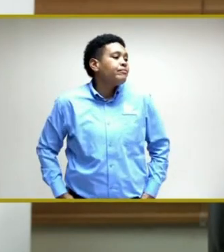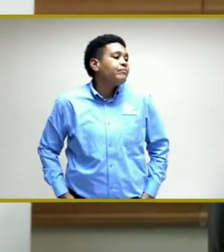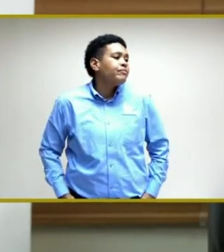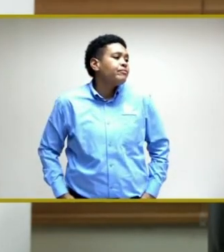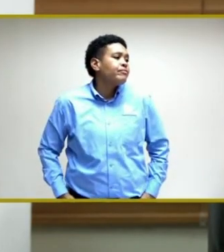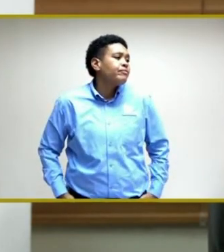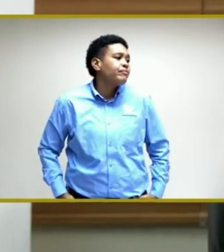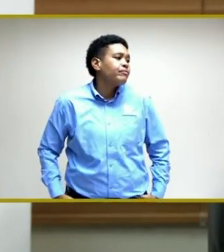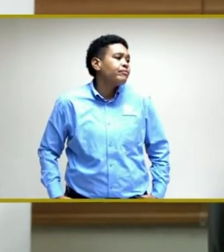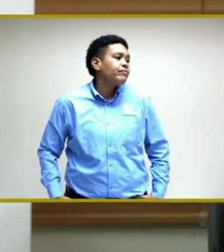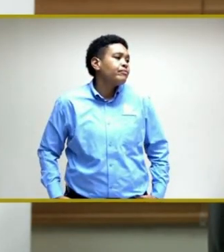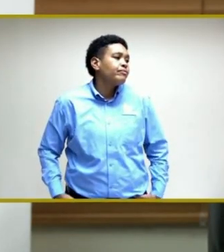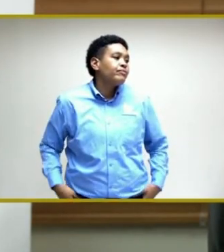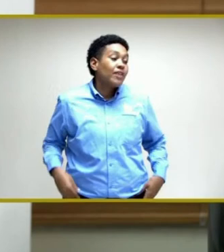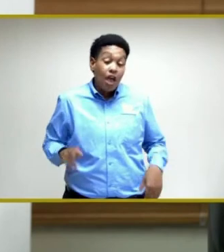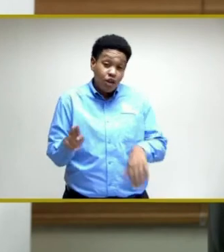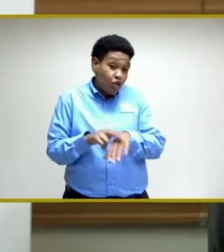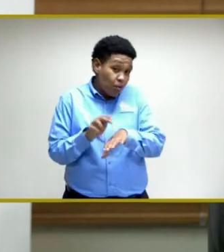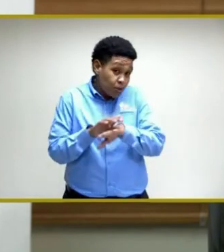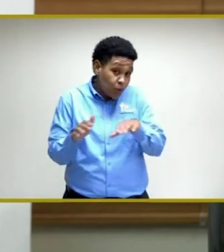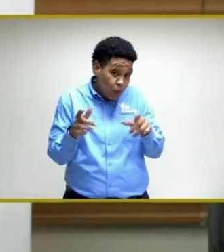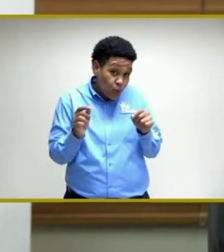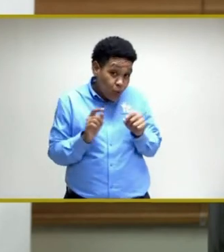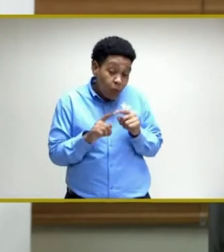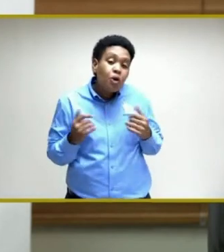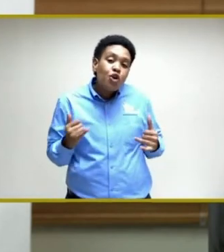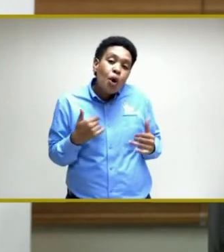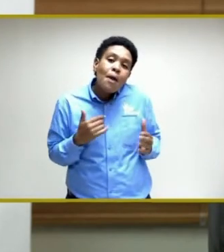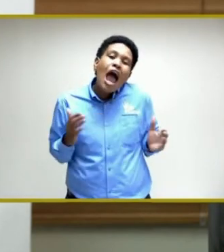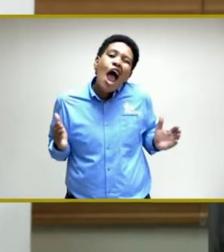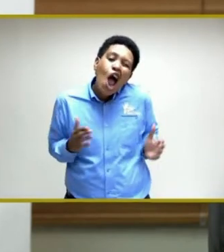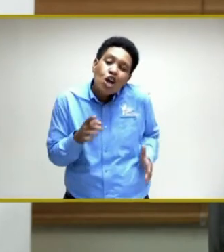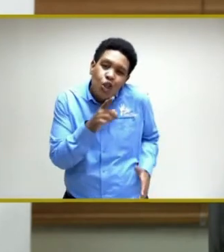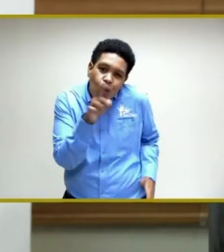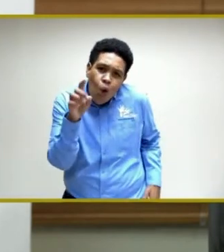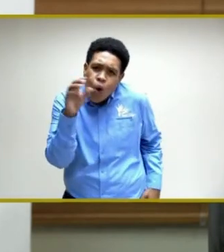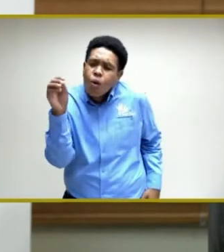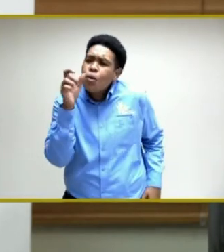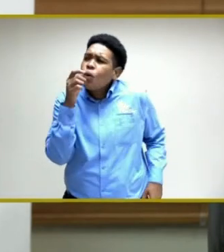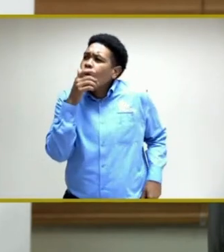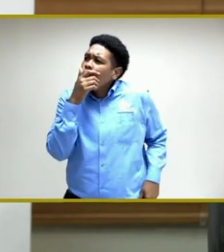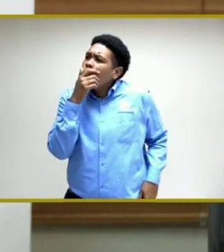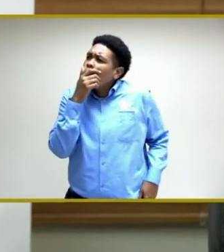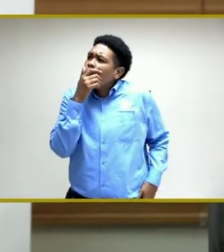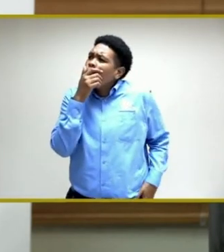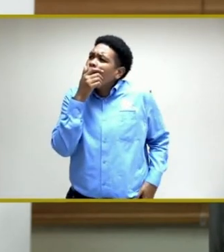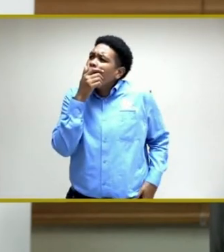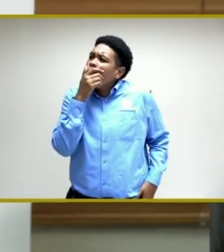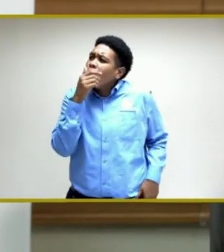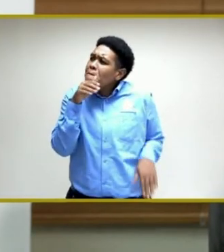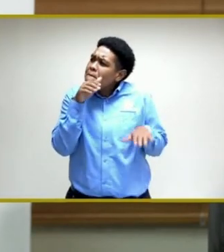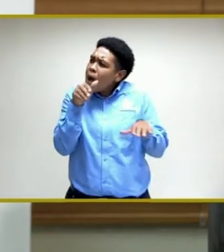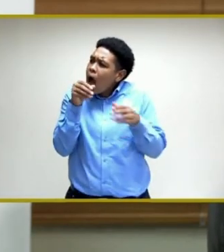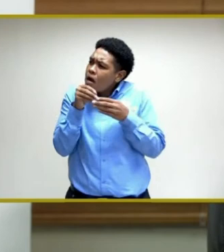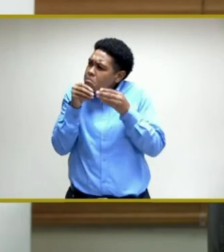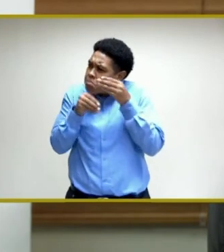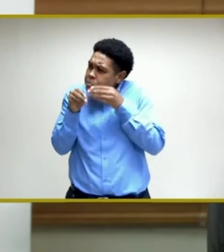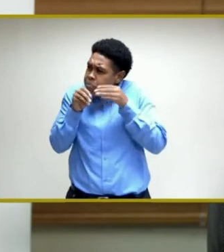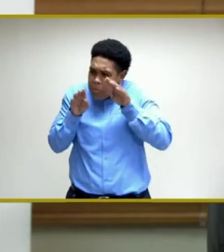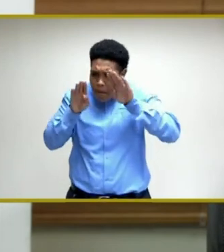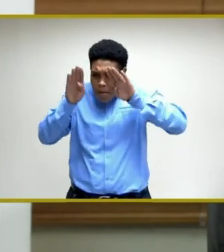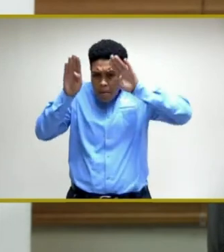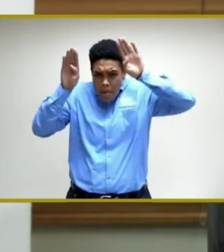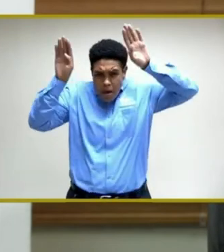using the opportunity to encourage companies who see the restoration of economic activity as